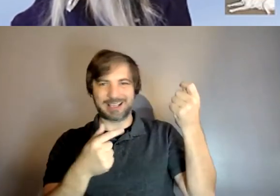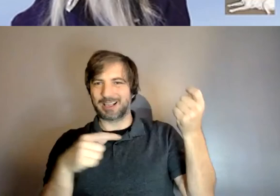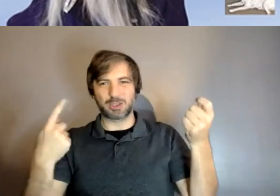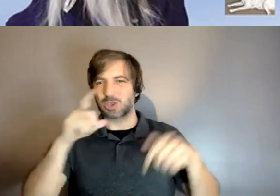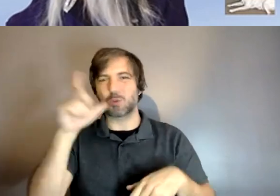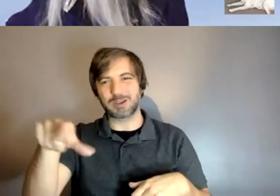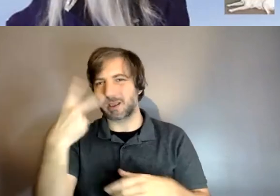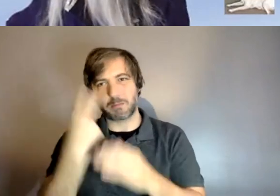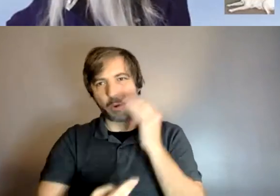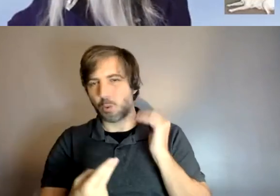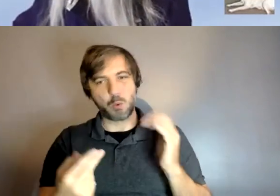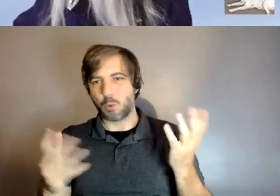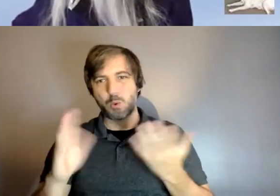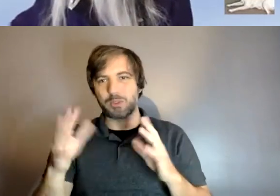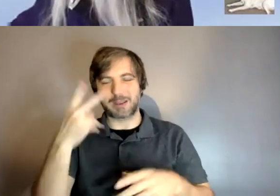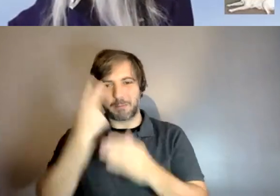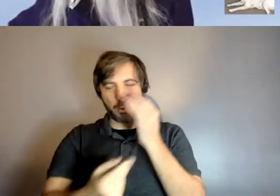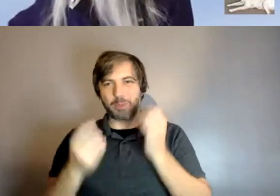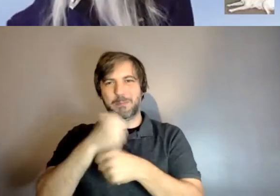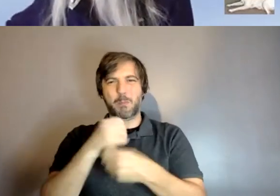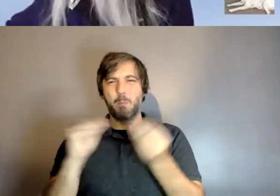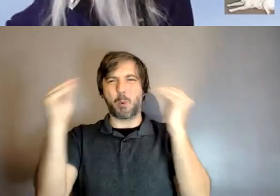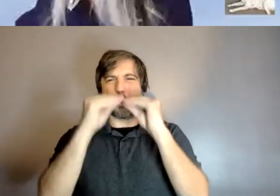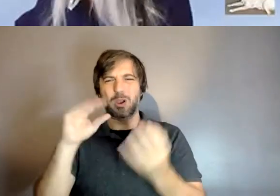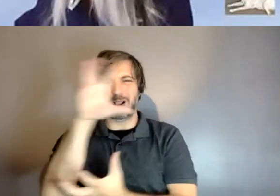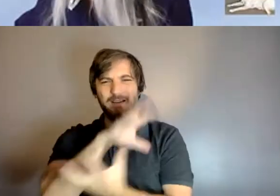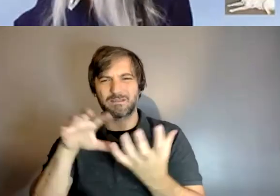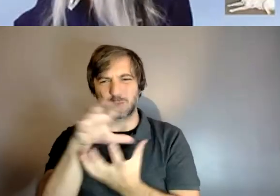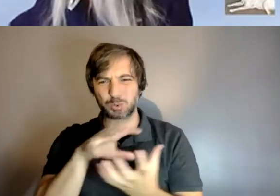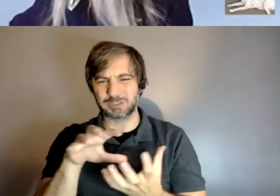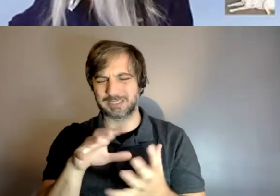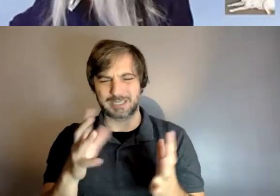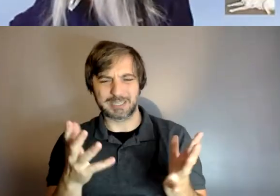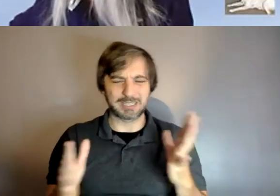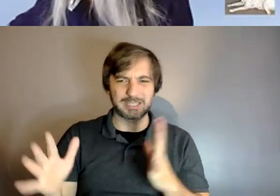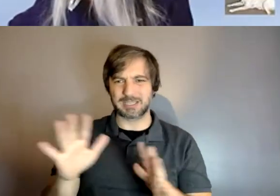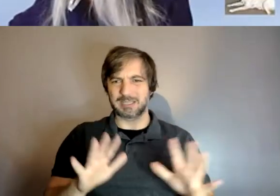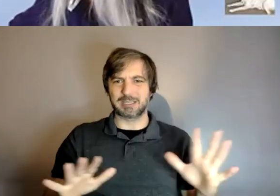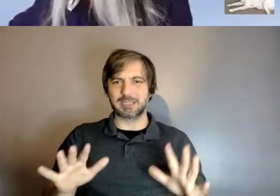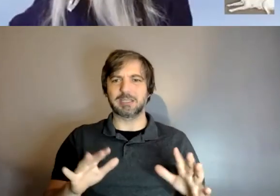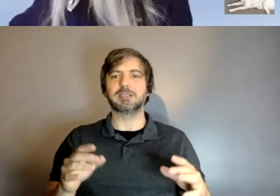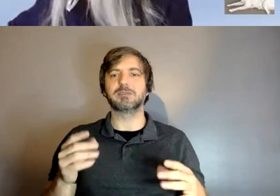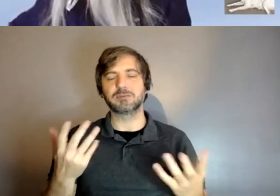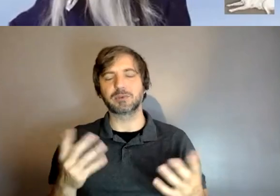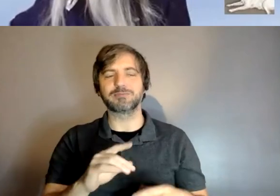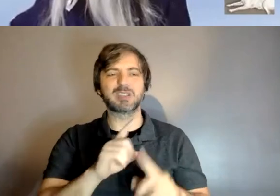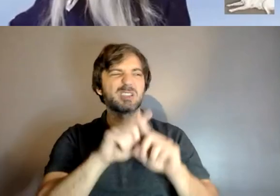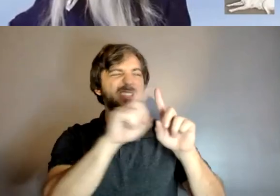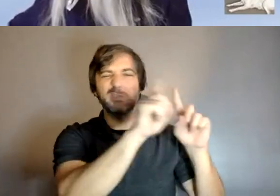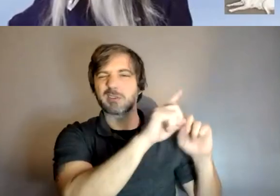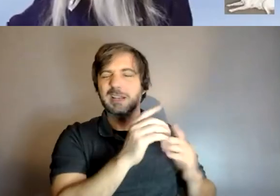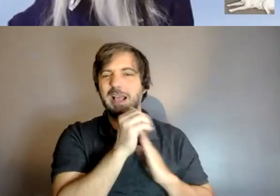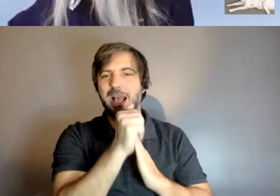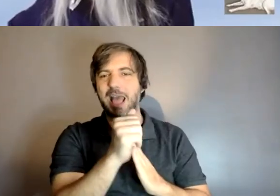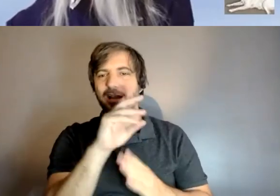to have really exceptional um orientation mobility skills when you use a cane then again there are different guide dog schools that actually offer those